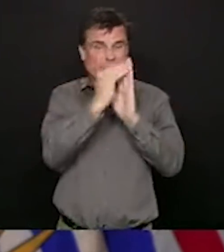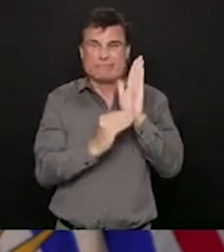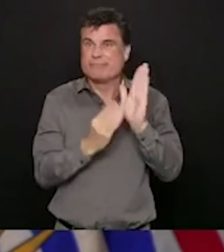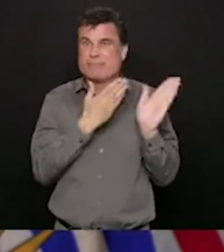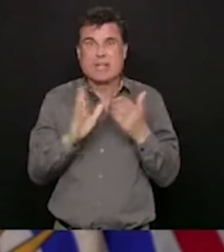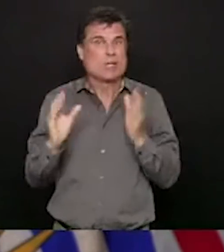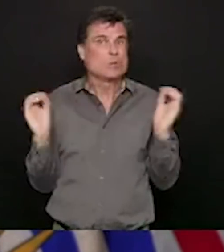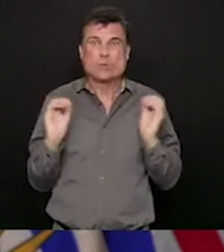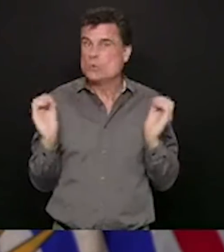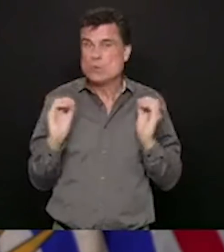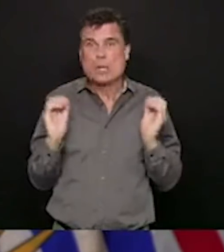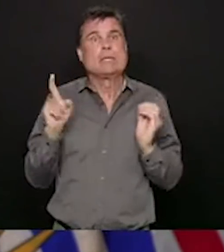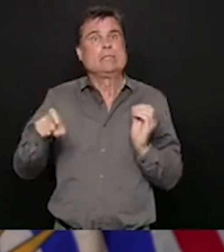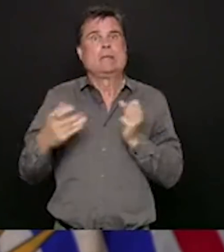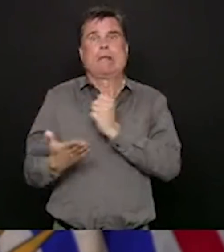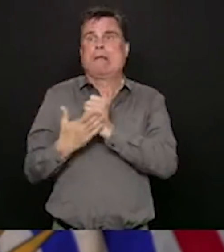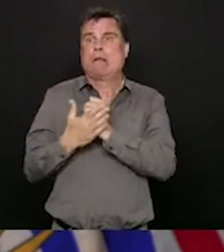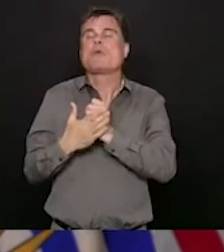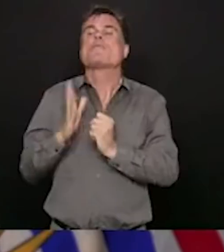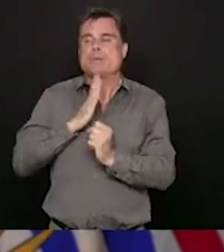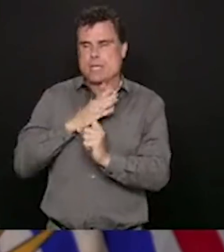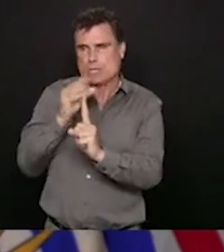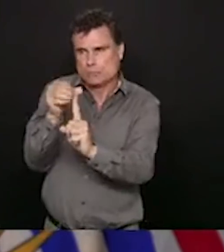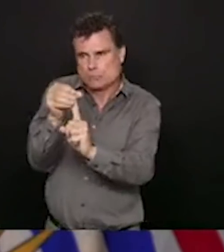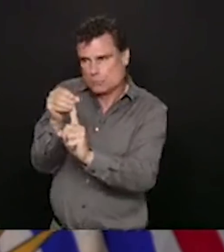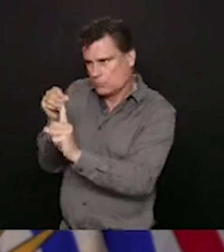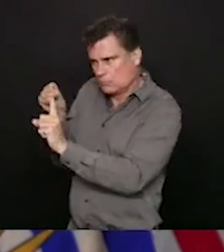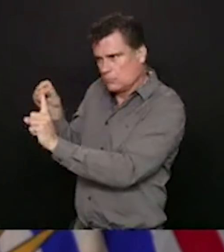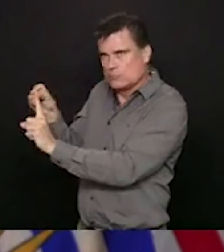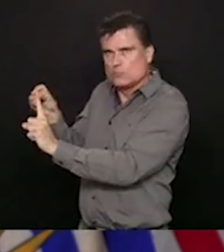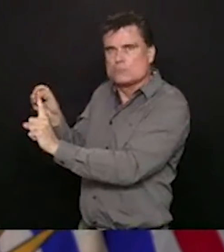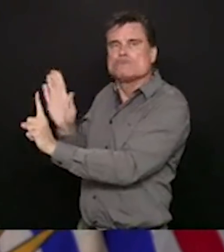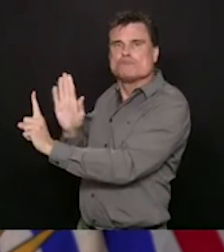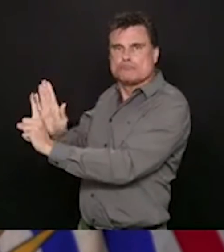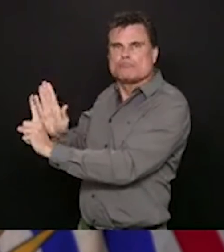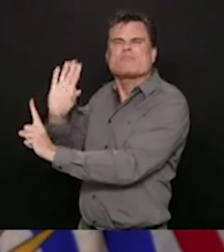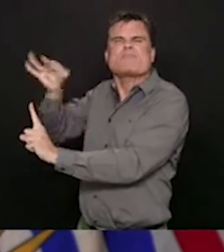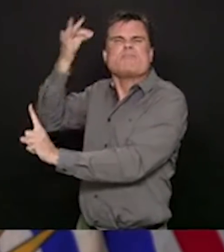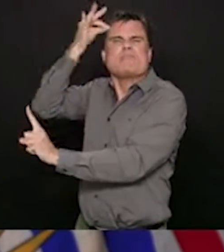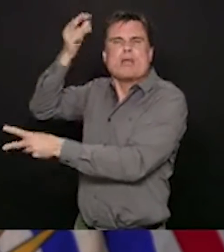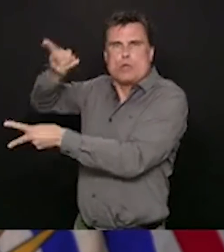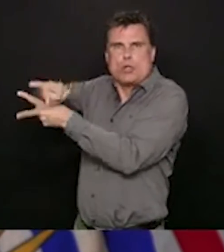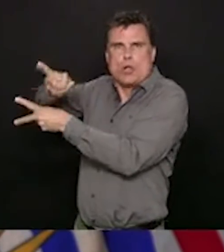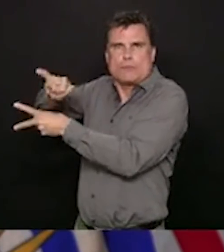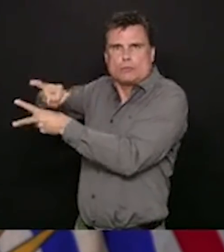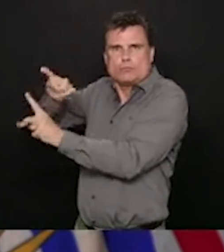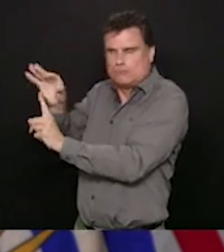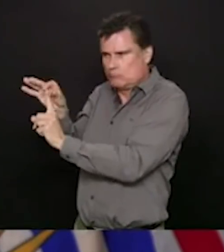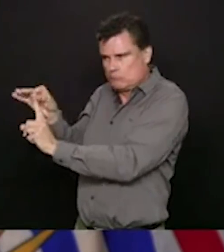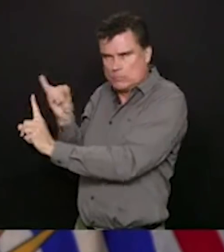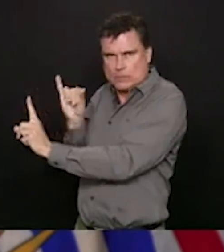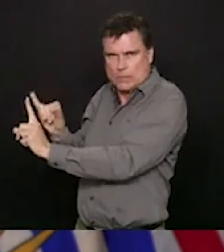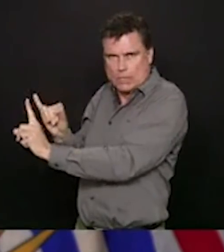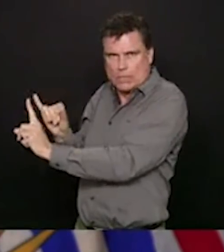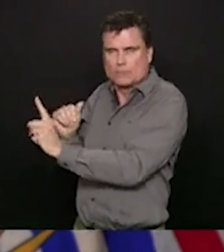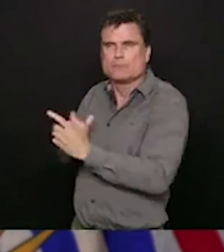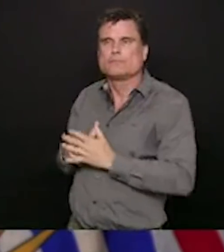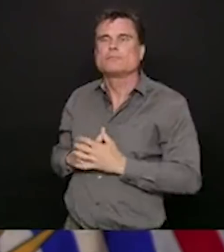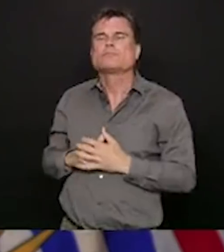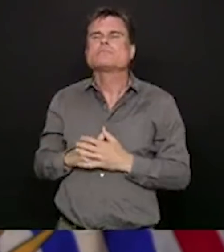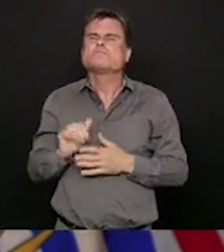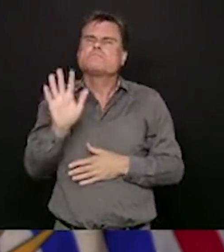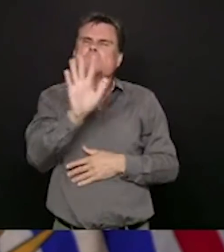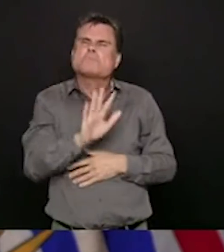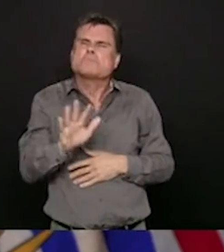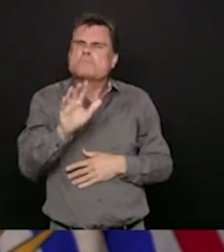to and supported to be able to enact their self-isolation plans to protect both themselves and their families and our communities